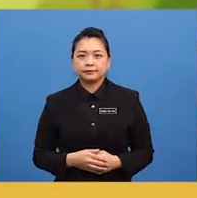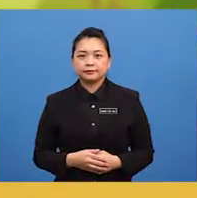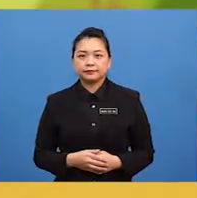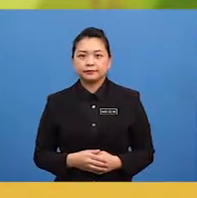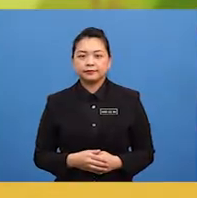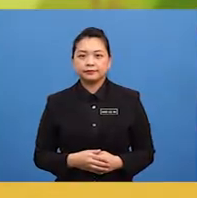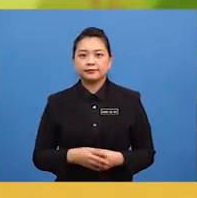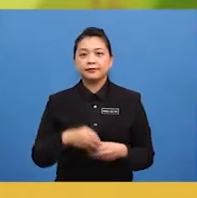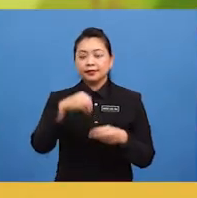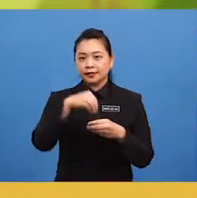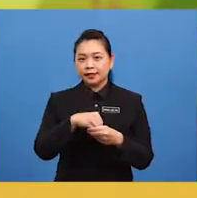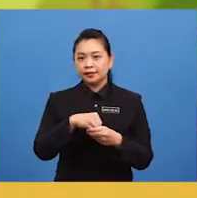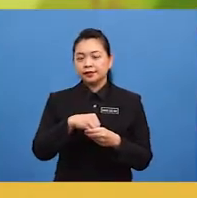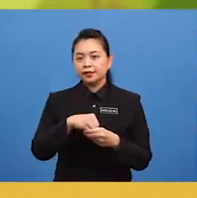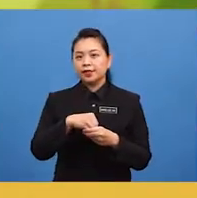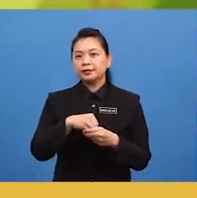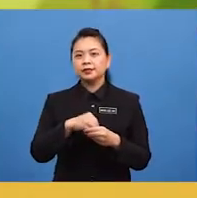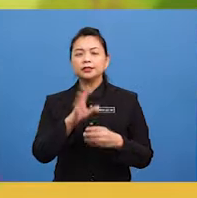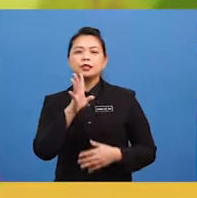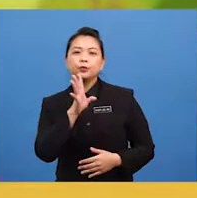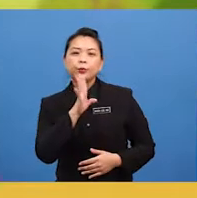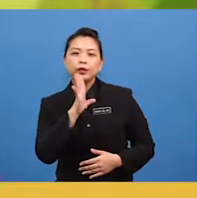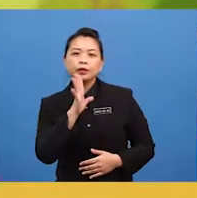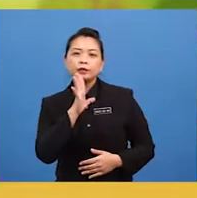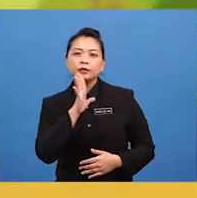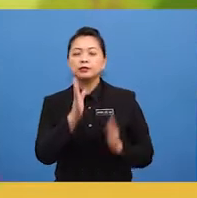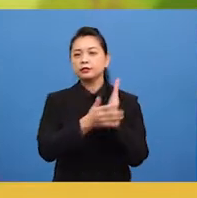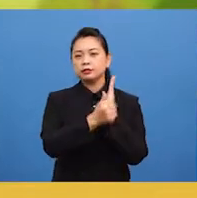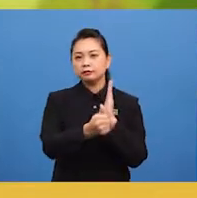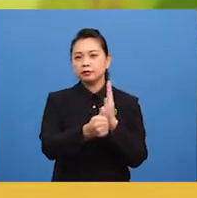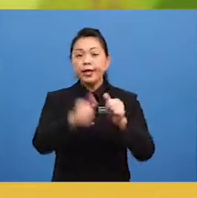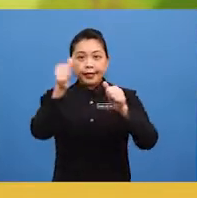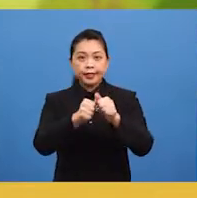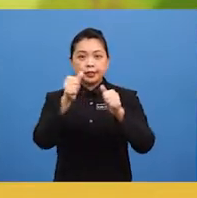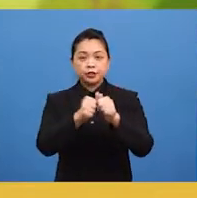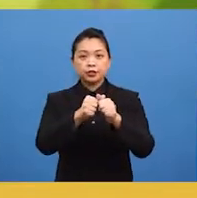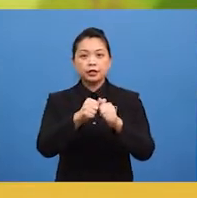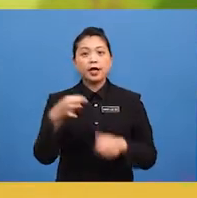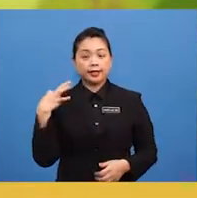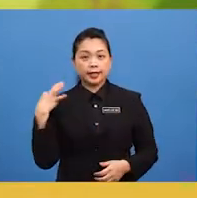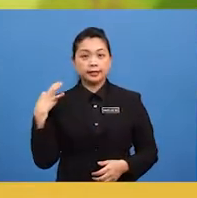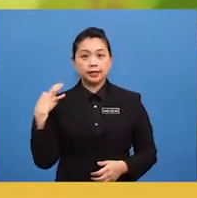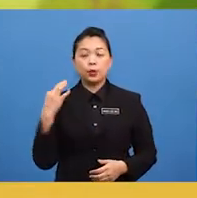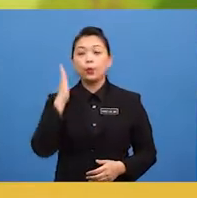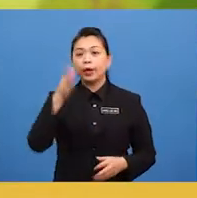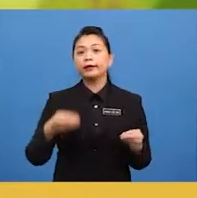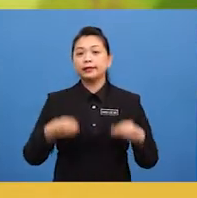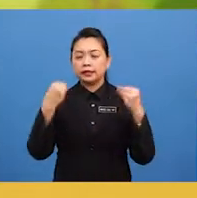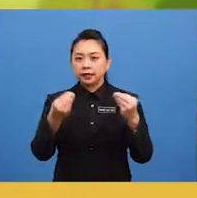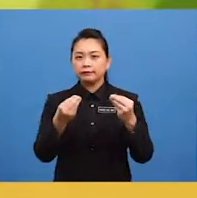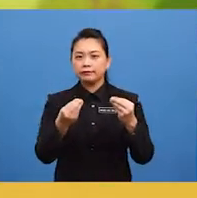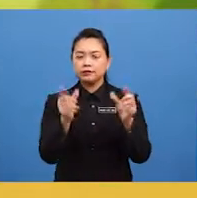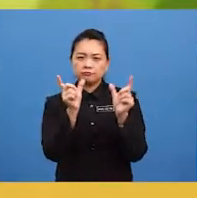in the speaking skill exams each candidate will be given a certain time to